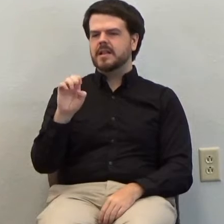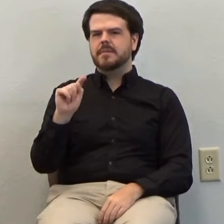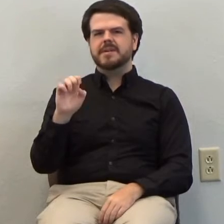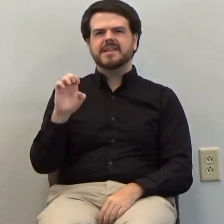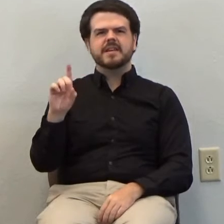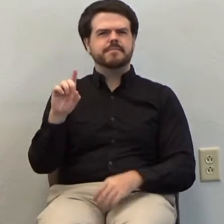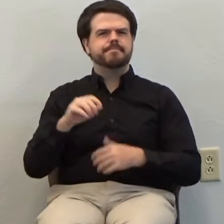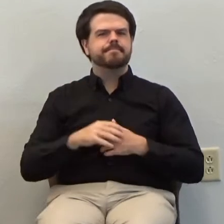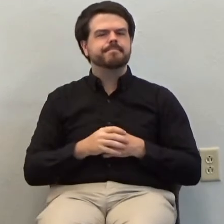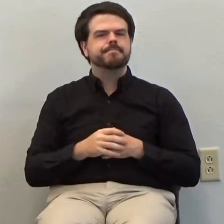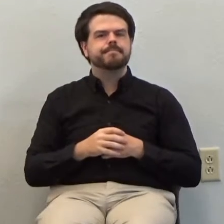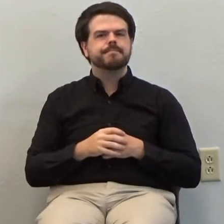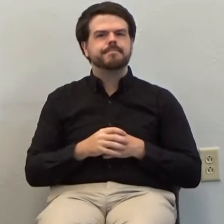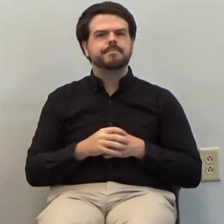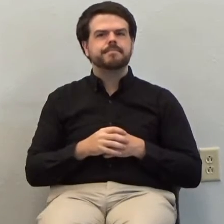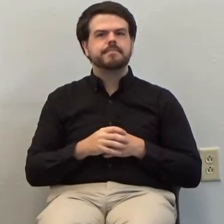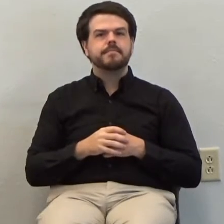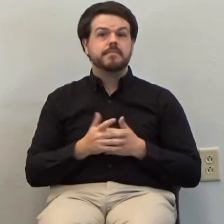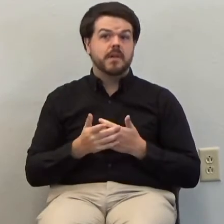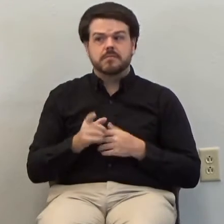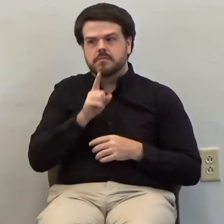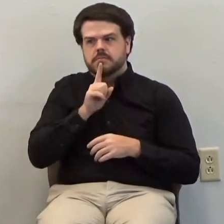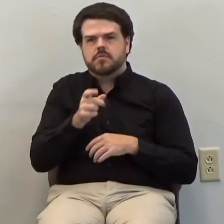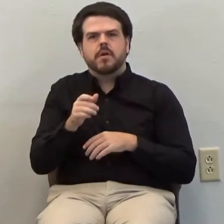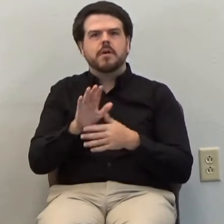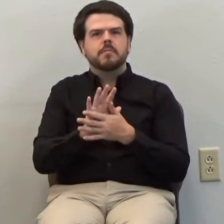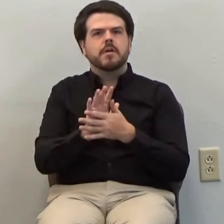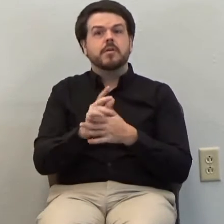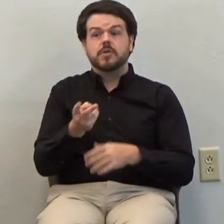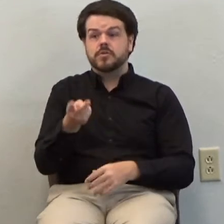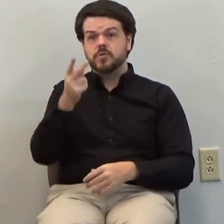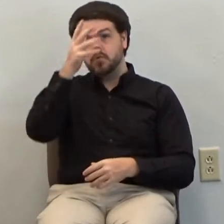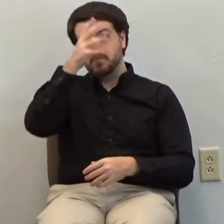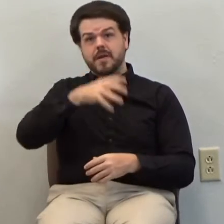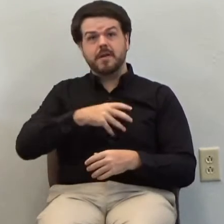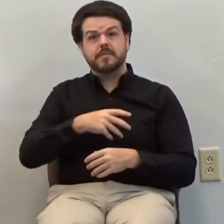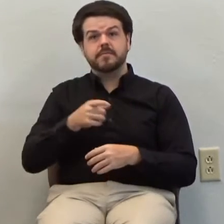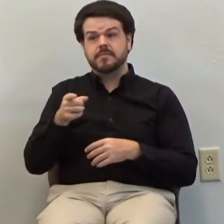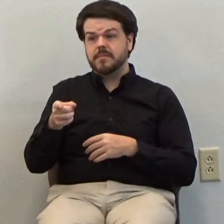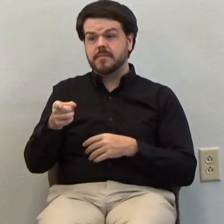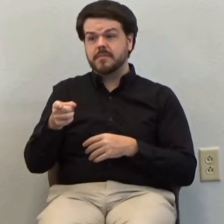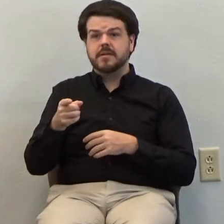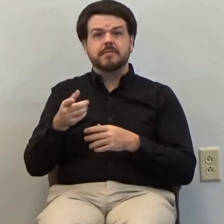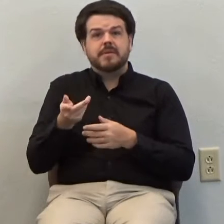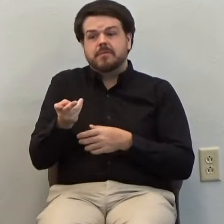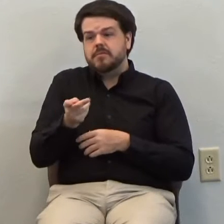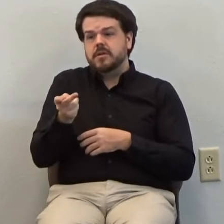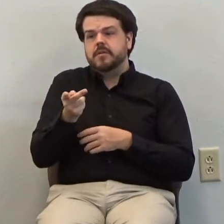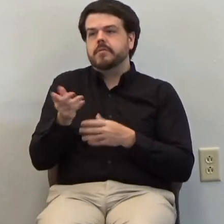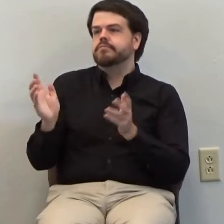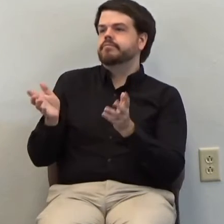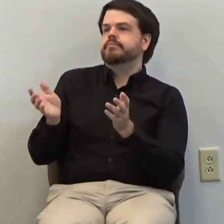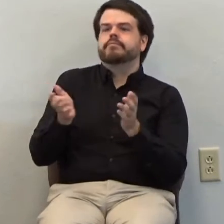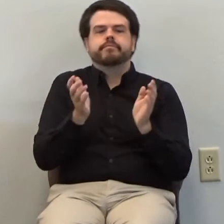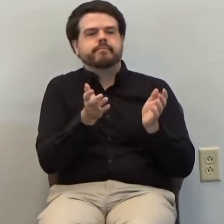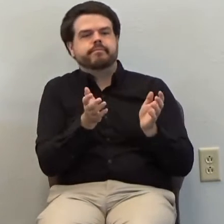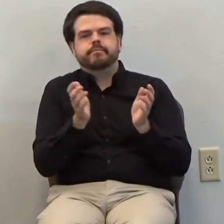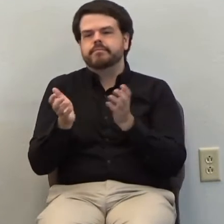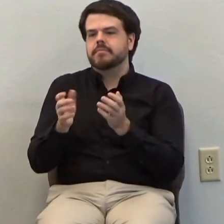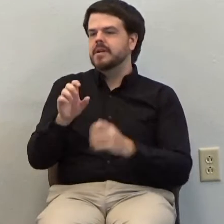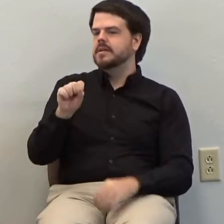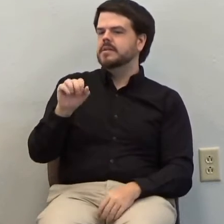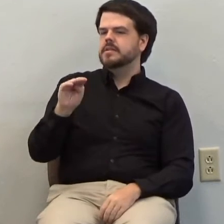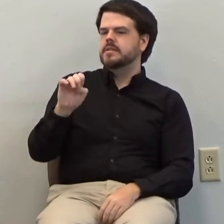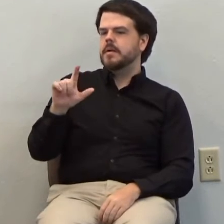And it's basically, not basically, it was, two men for an hour and a half dialoguing back and forth. Samuel L.